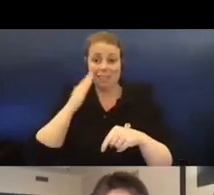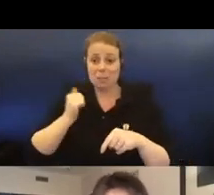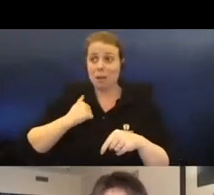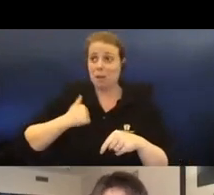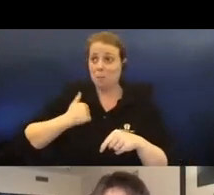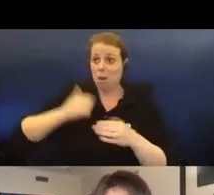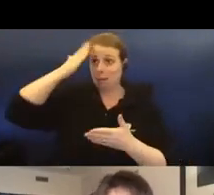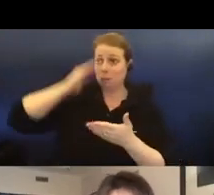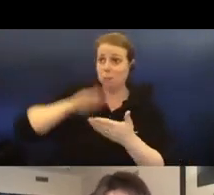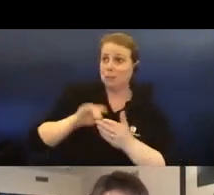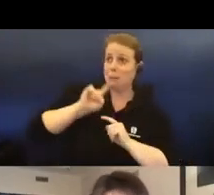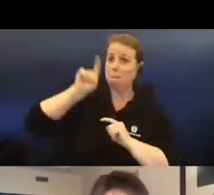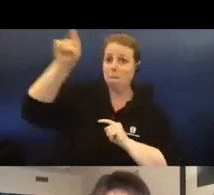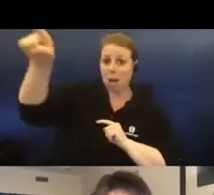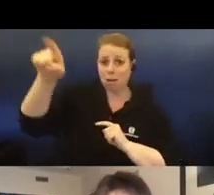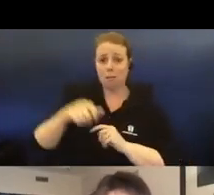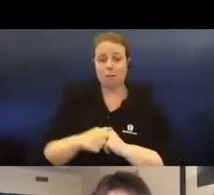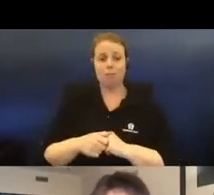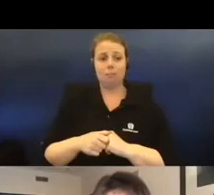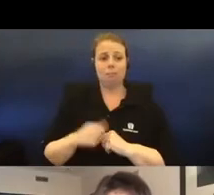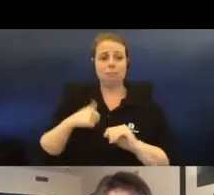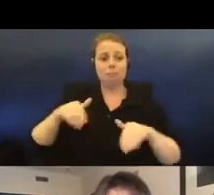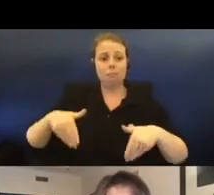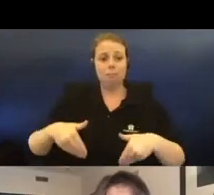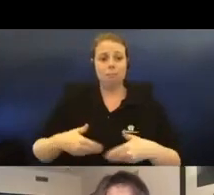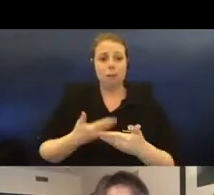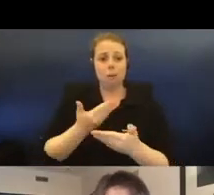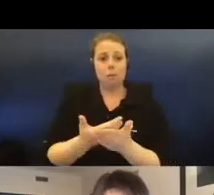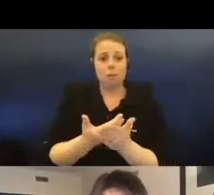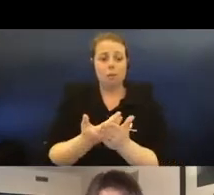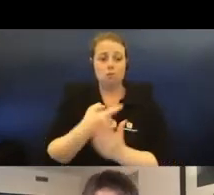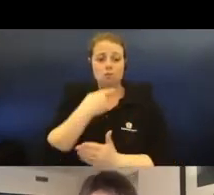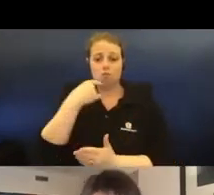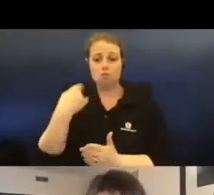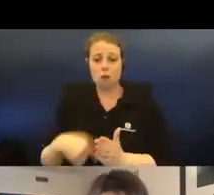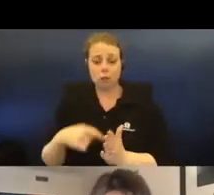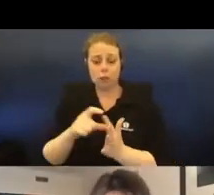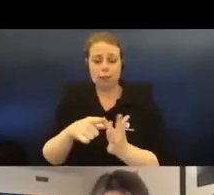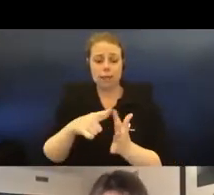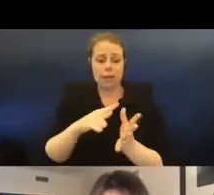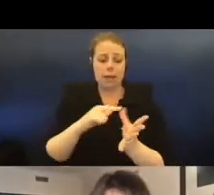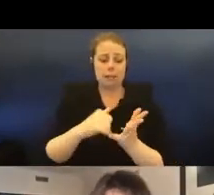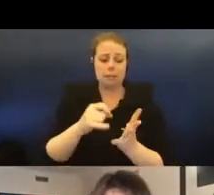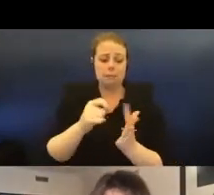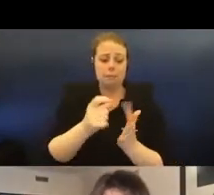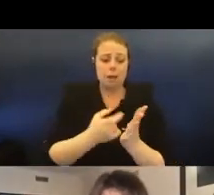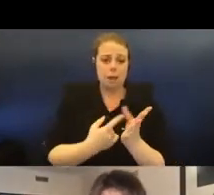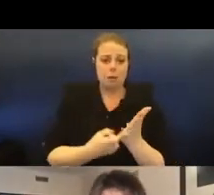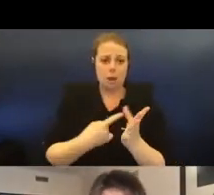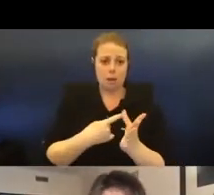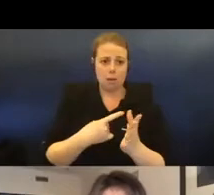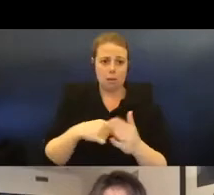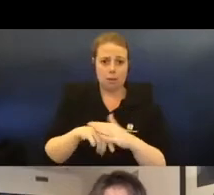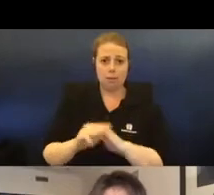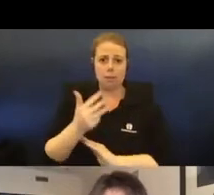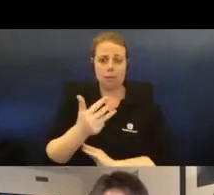I was born in the Russian diaspora in Georgia in 1976, as David said, and I became a Georgian refugee